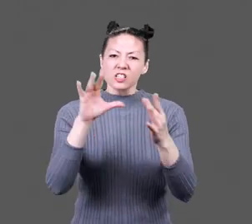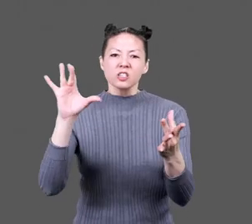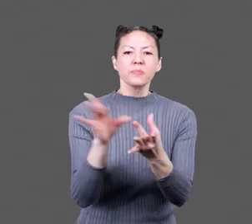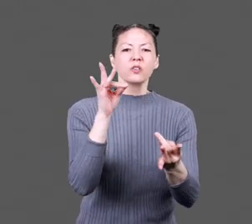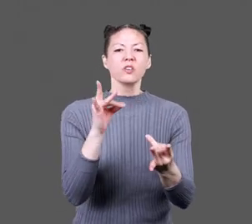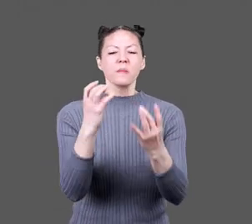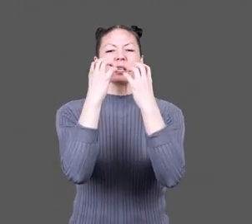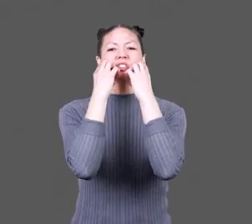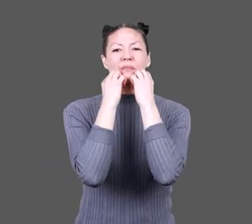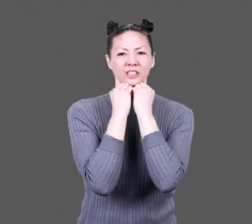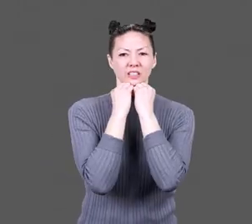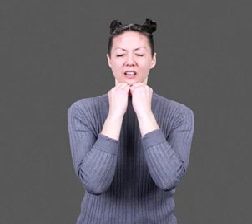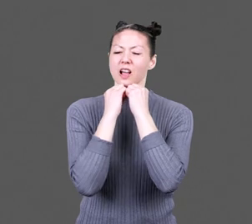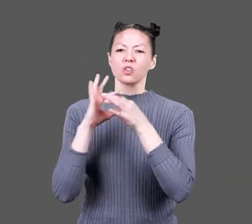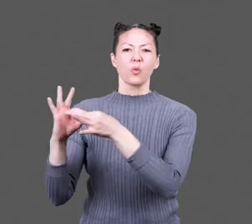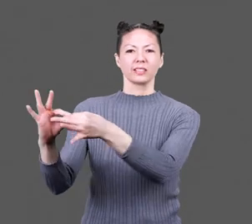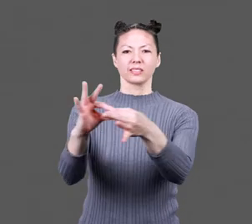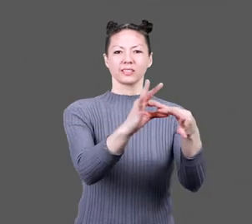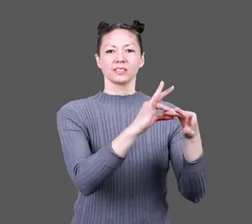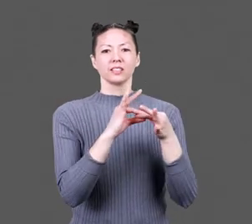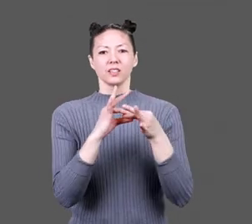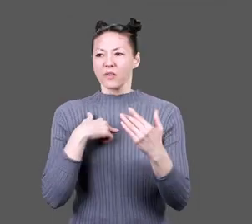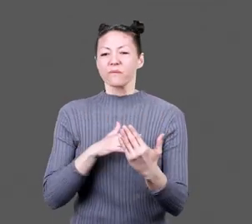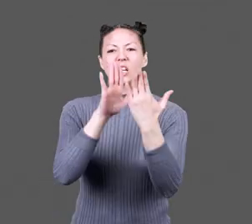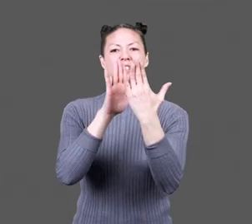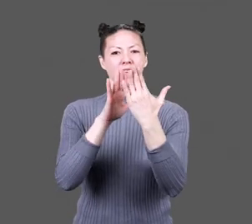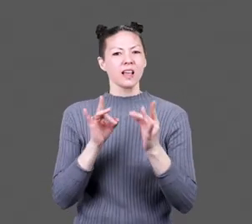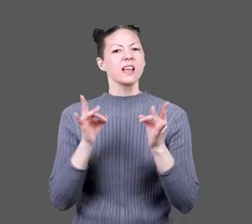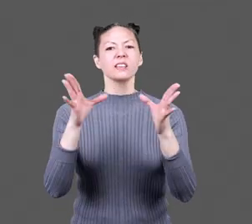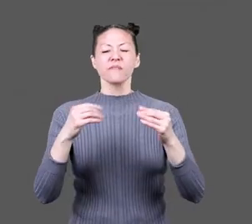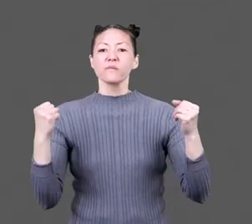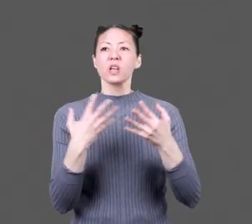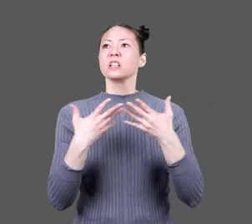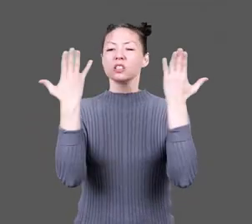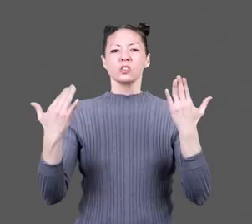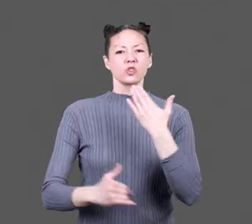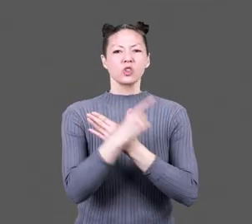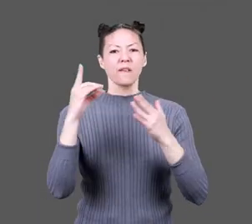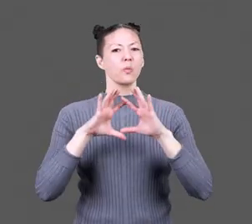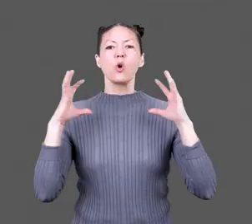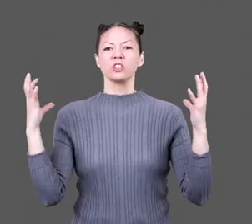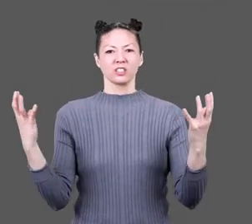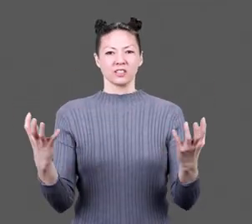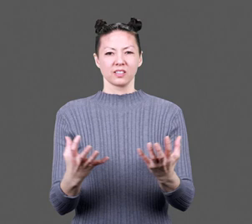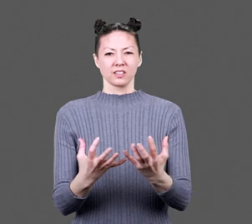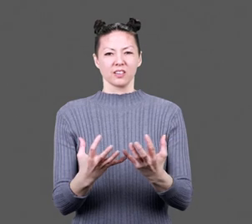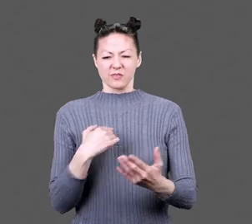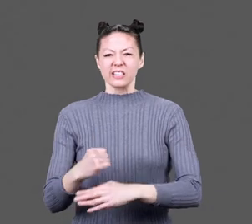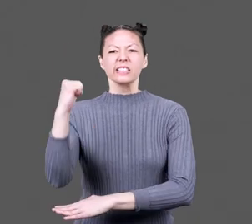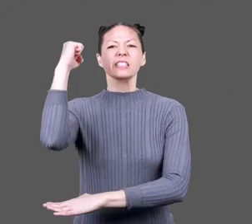We must continue this spirit of perseverance and unity when we confront the hate and fear in the world today.